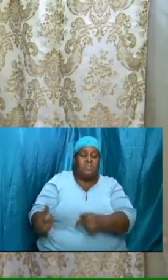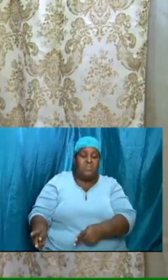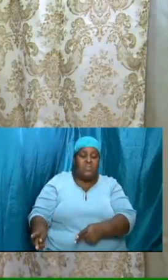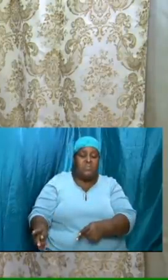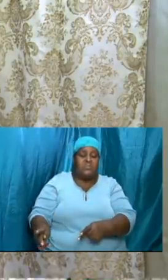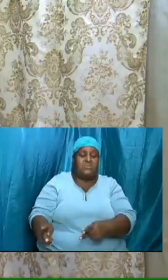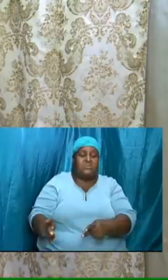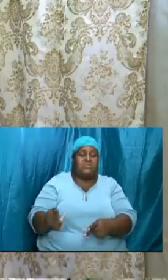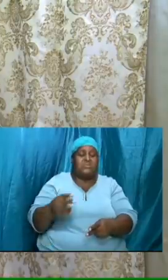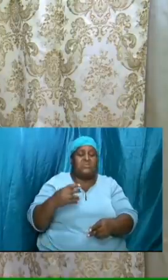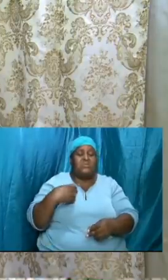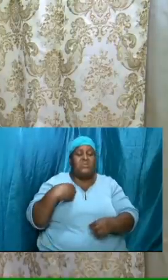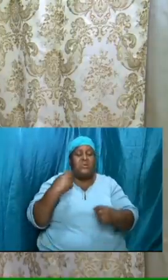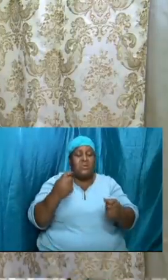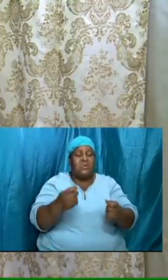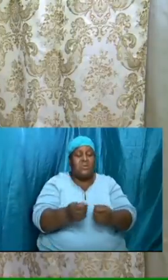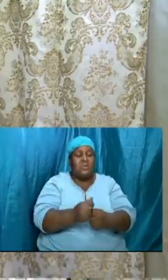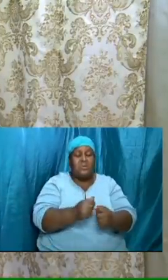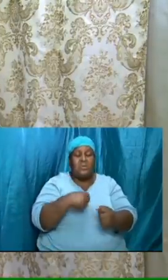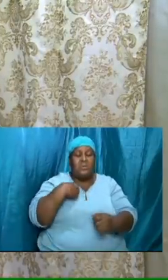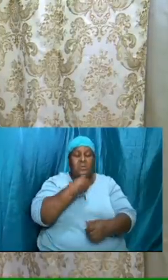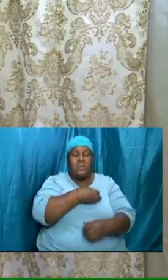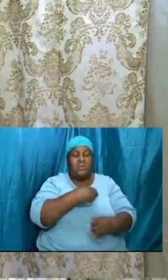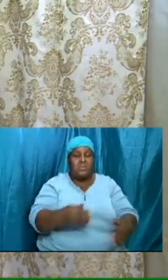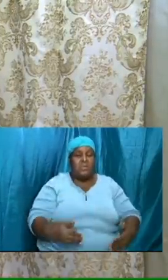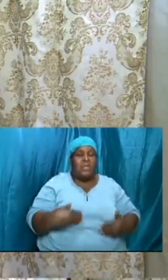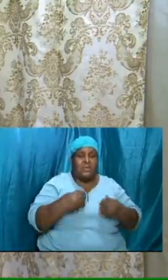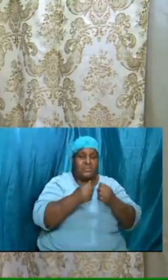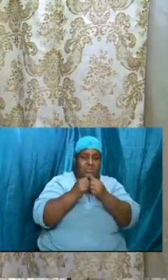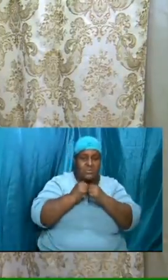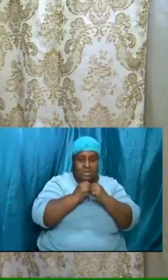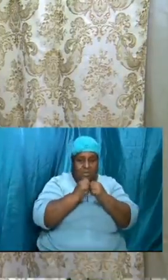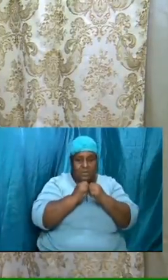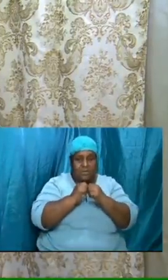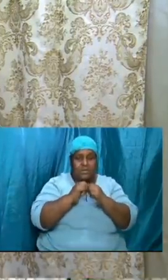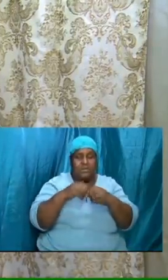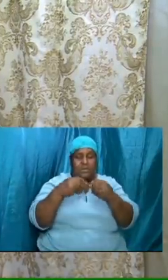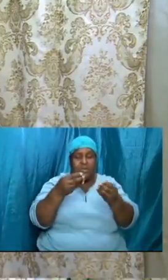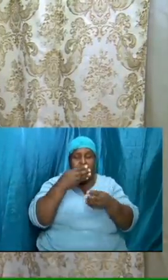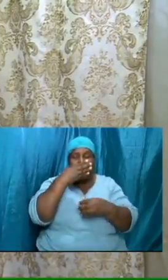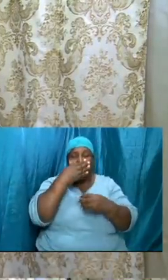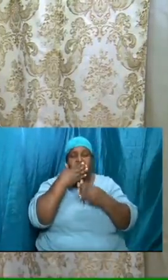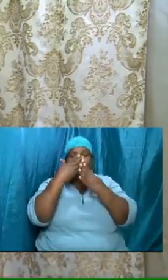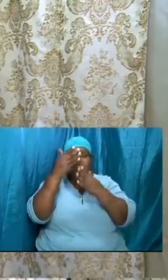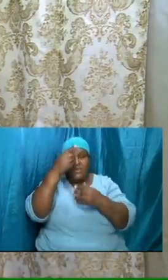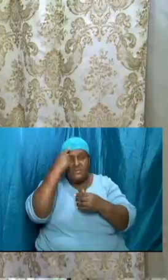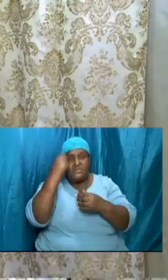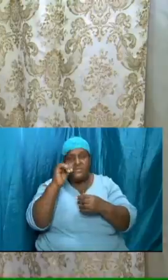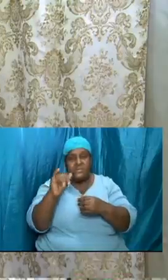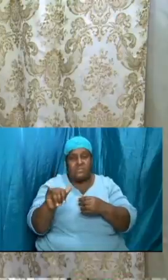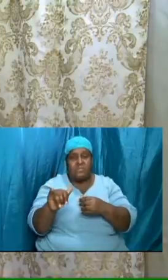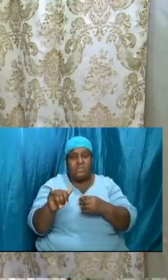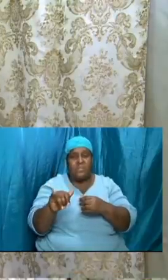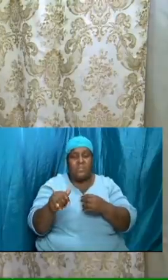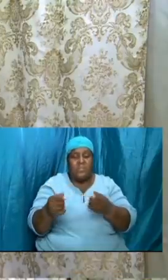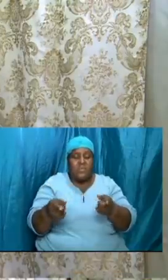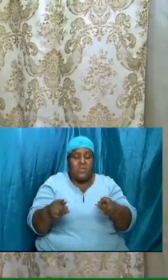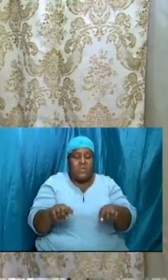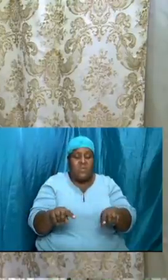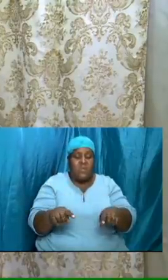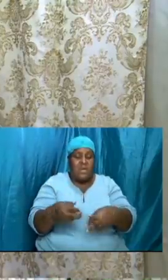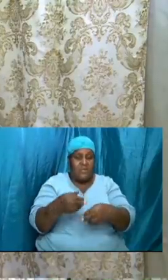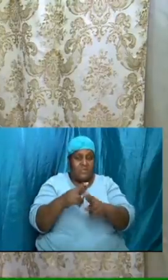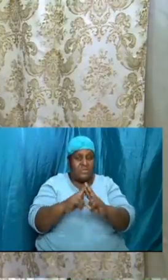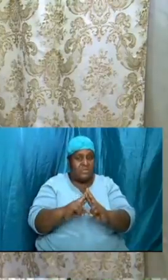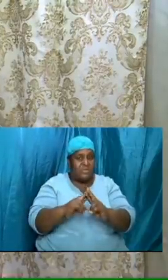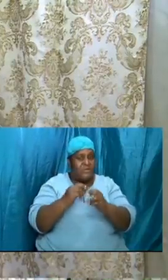give God thanks for that, and while we are getting information, while we